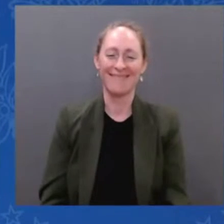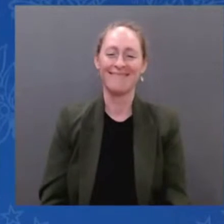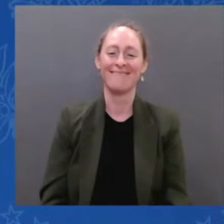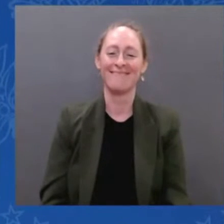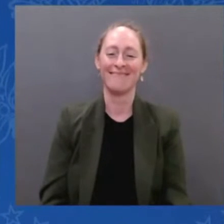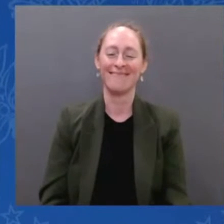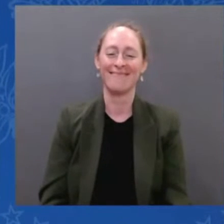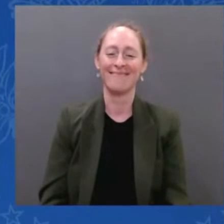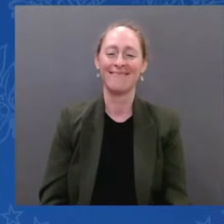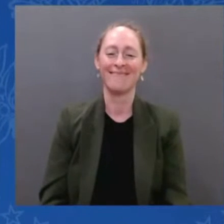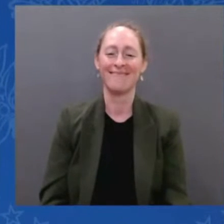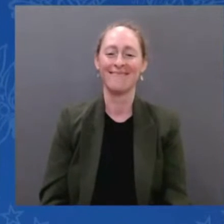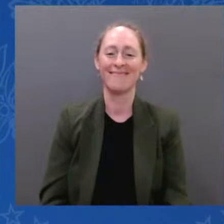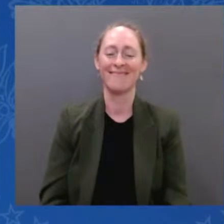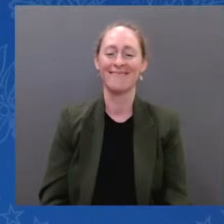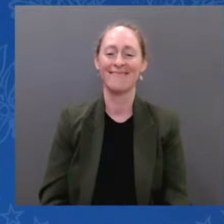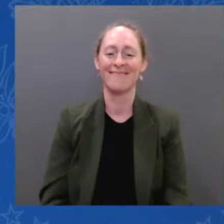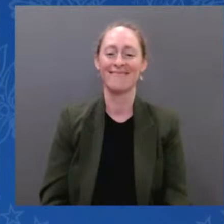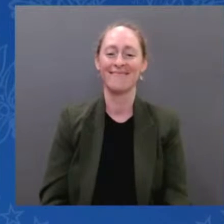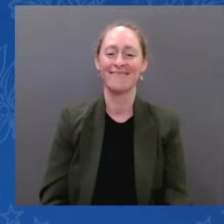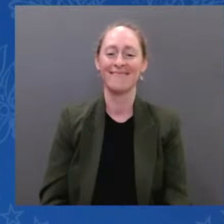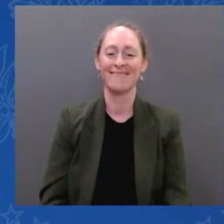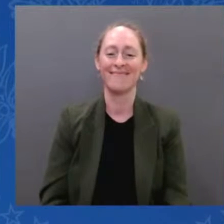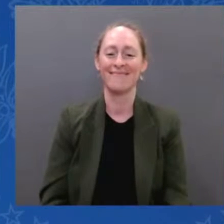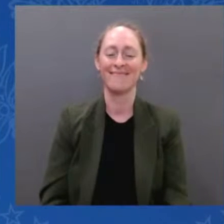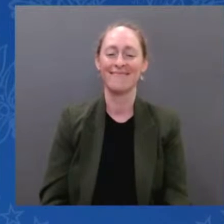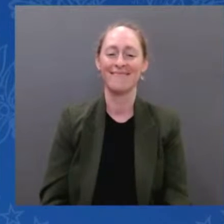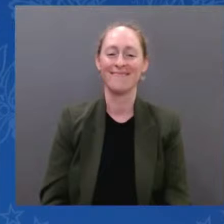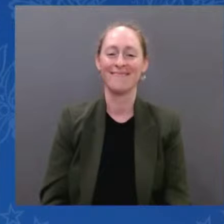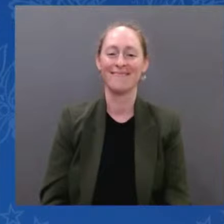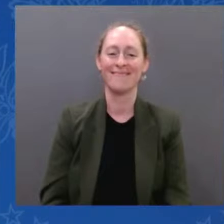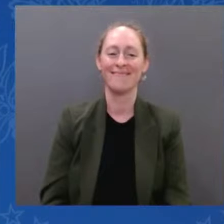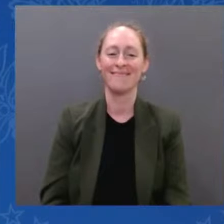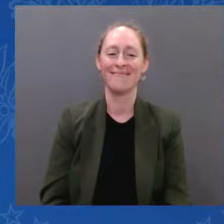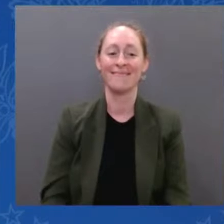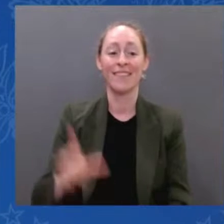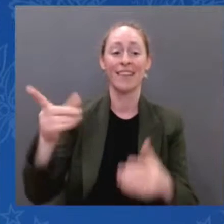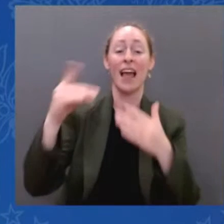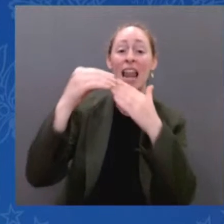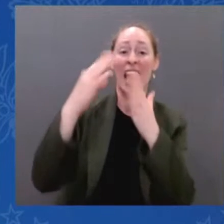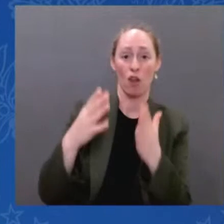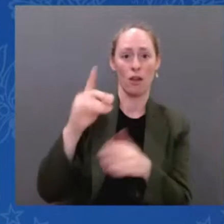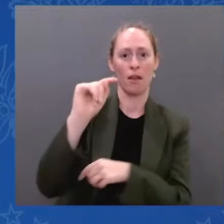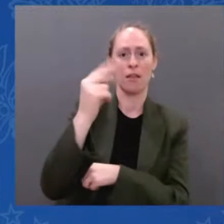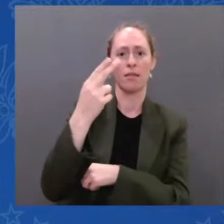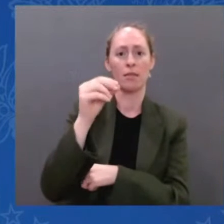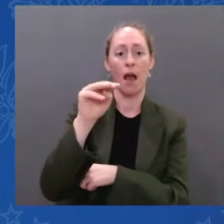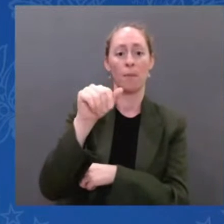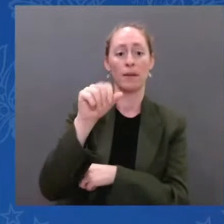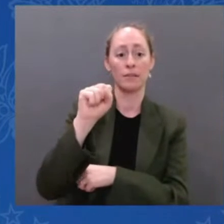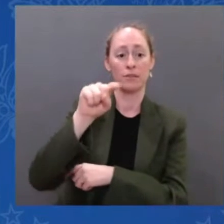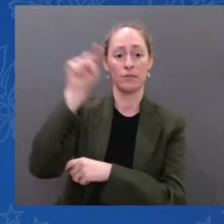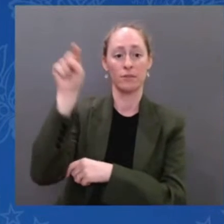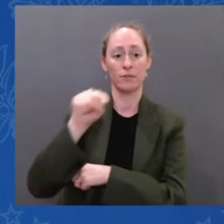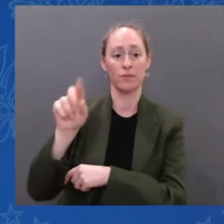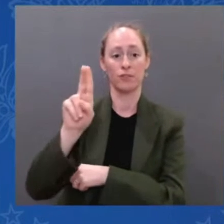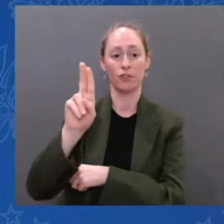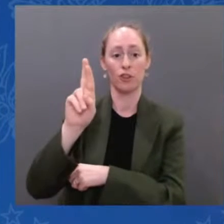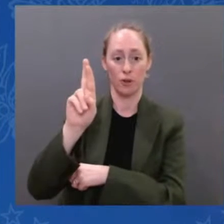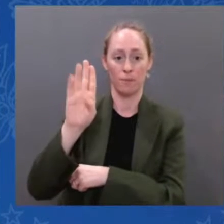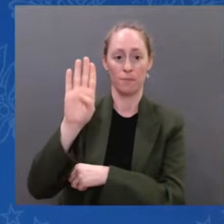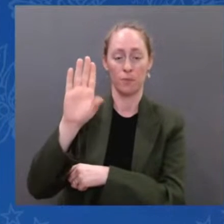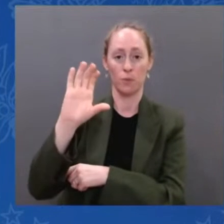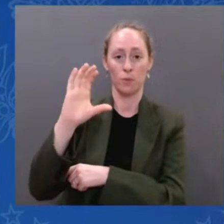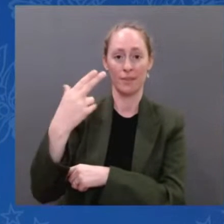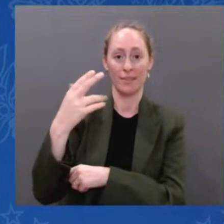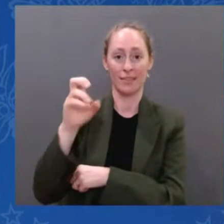it was in trouble financially five years ago. He took it over. He got Greg Robinson that you're going to